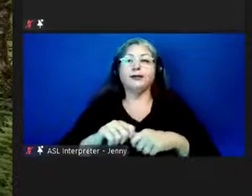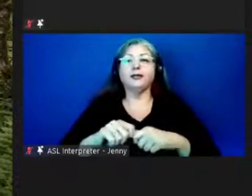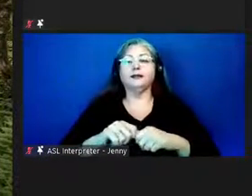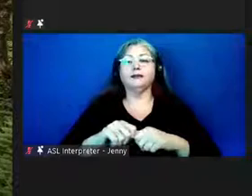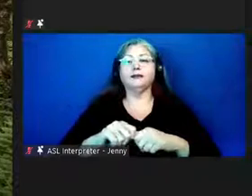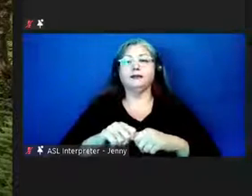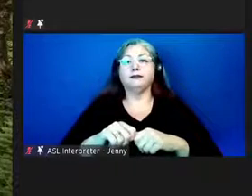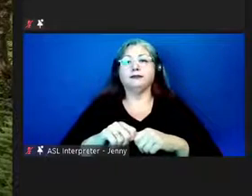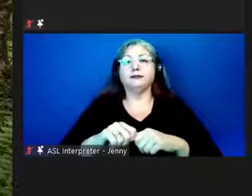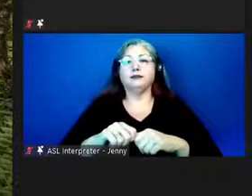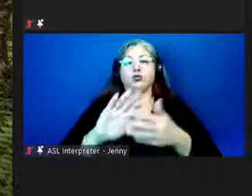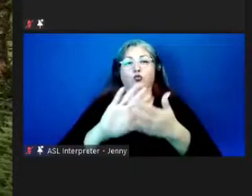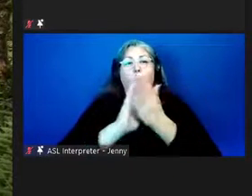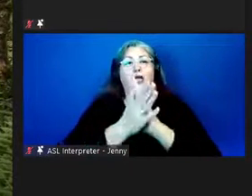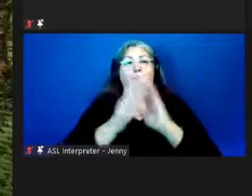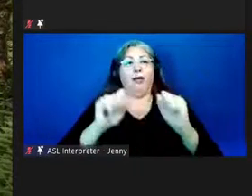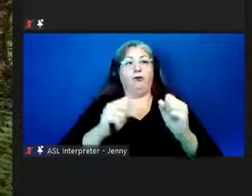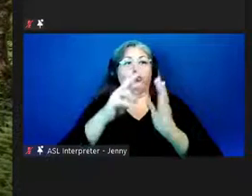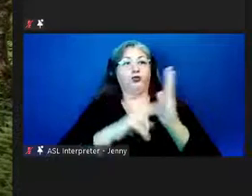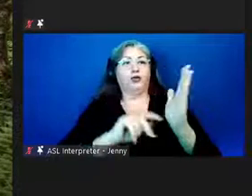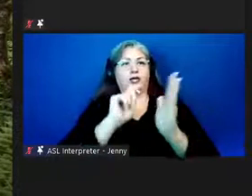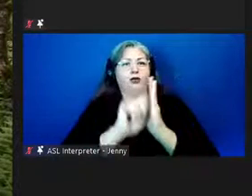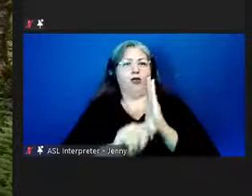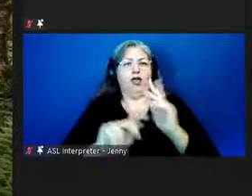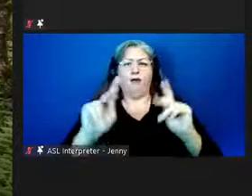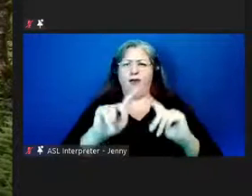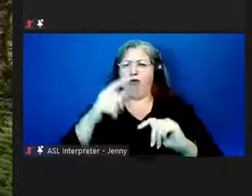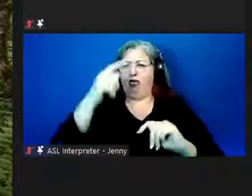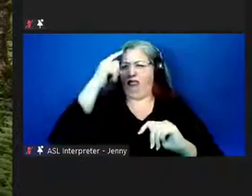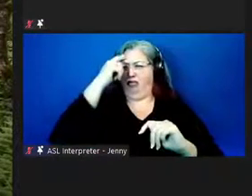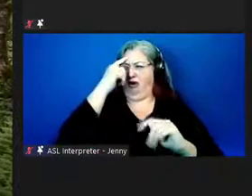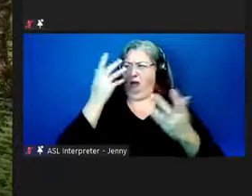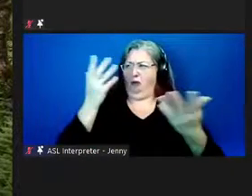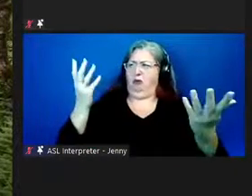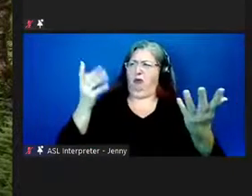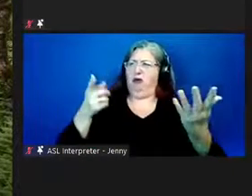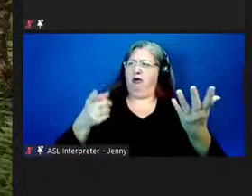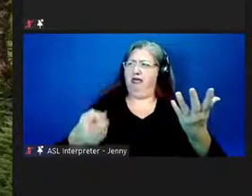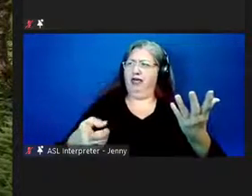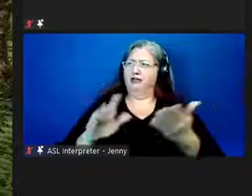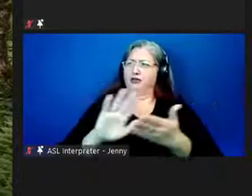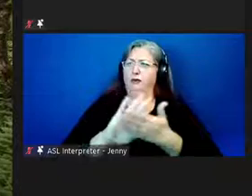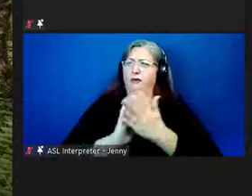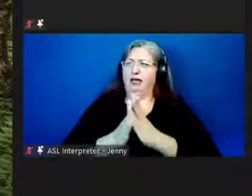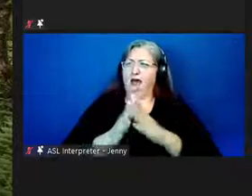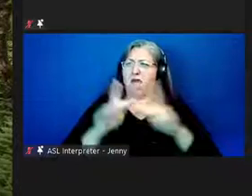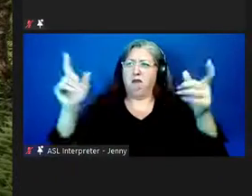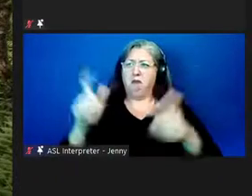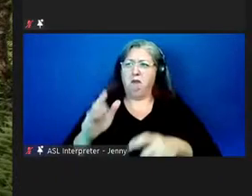becoming literate was never thought of course being in becoming endangered